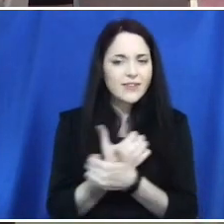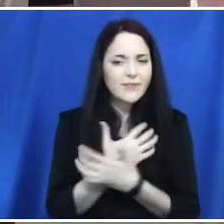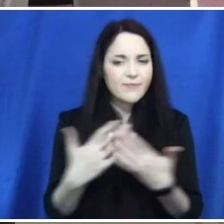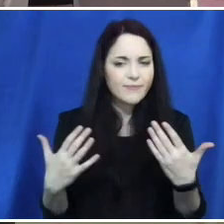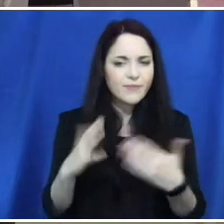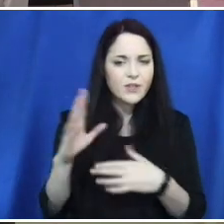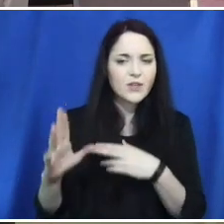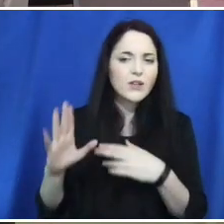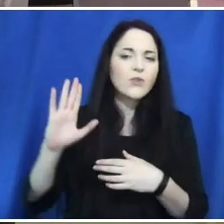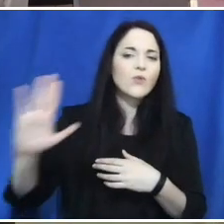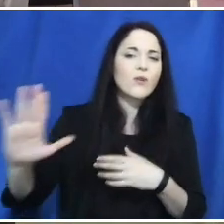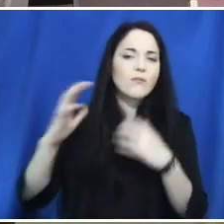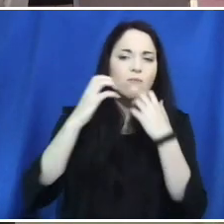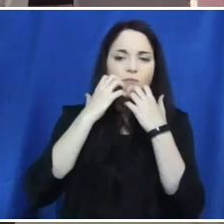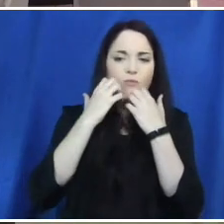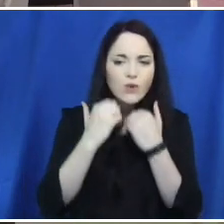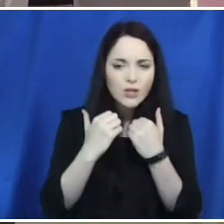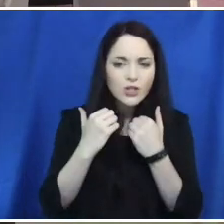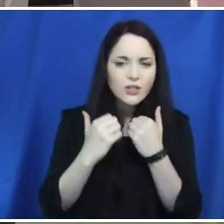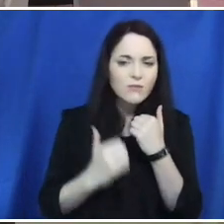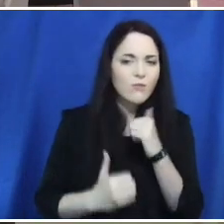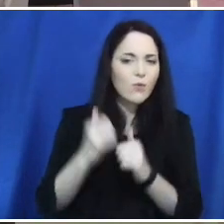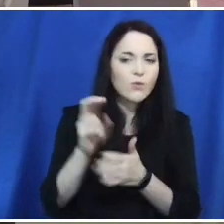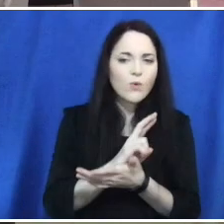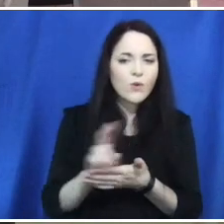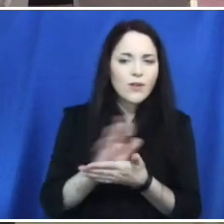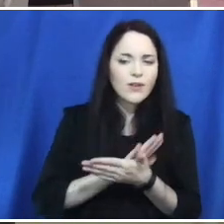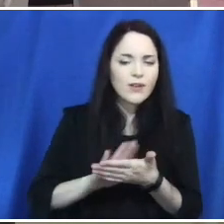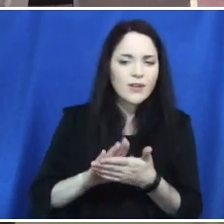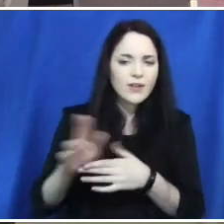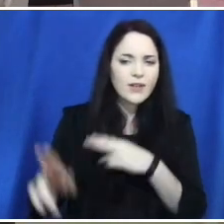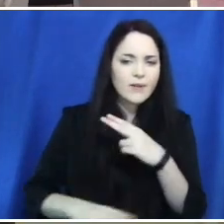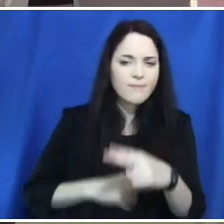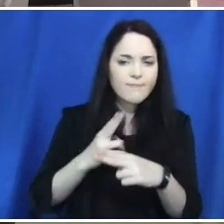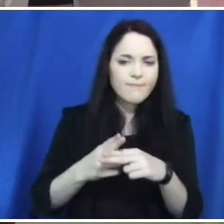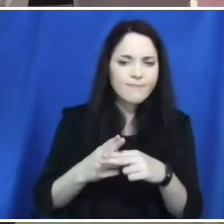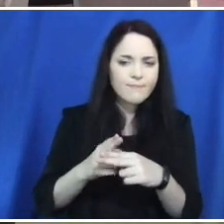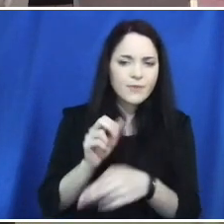precious and most holy name. Amen.